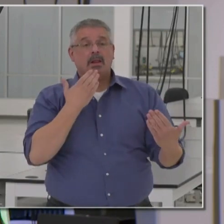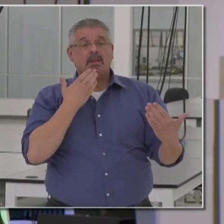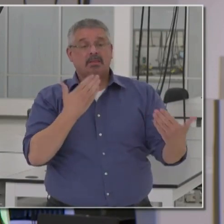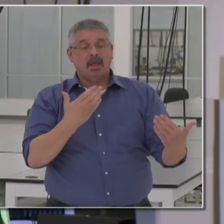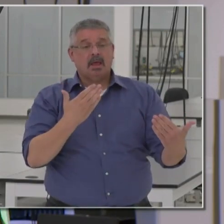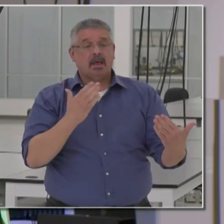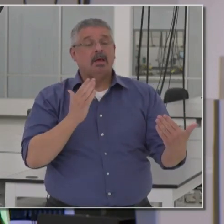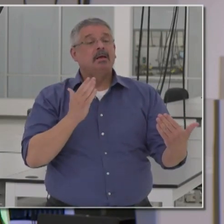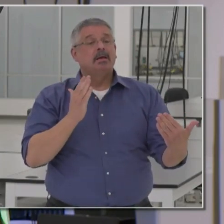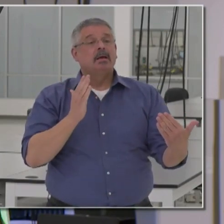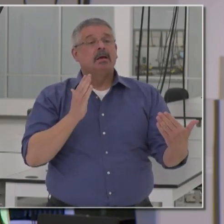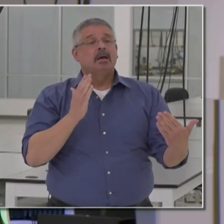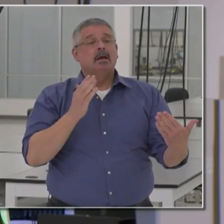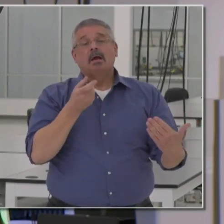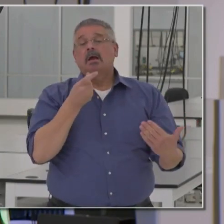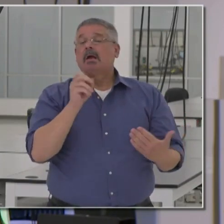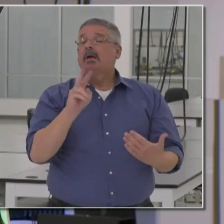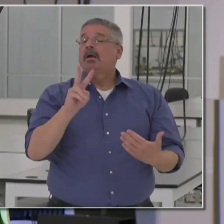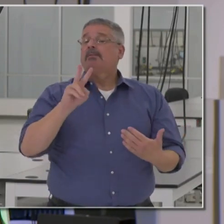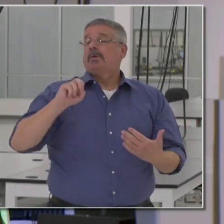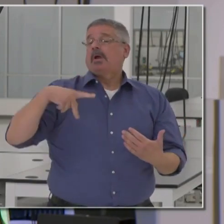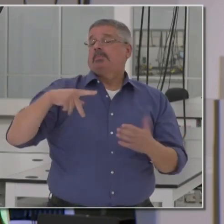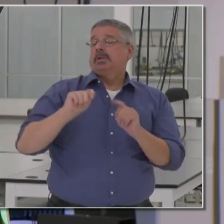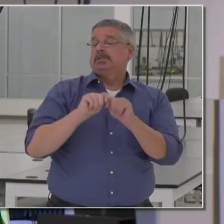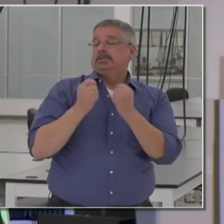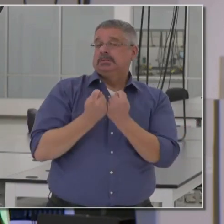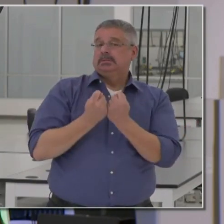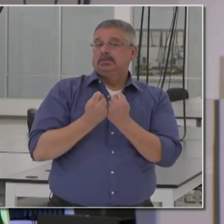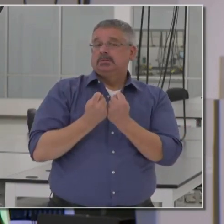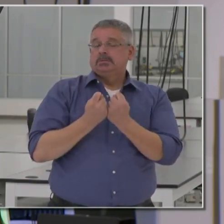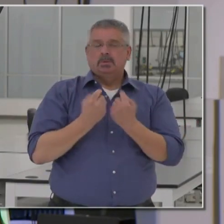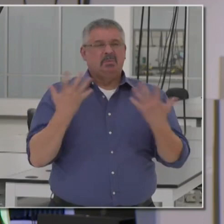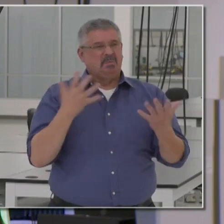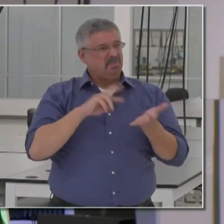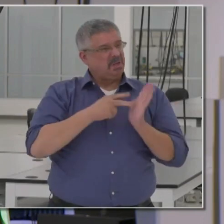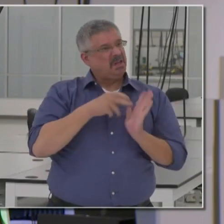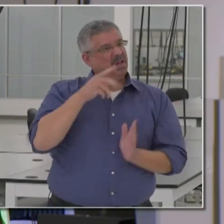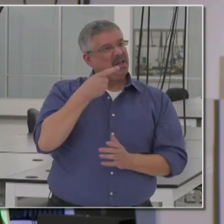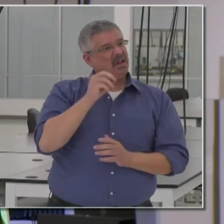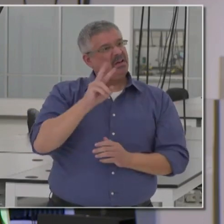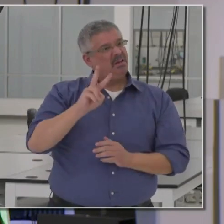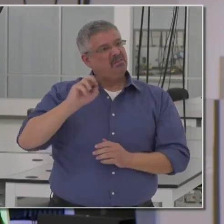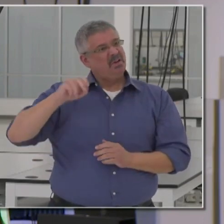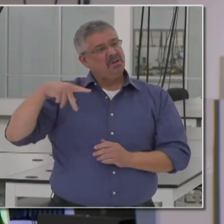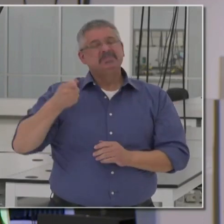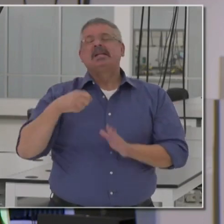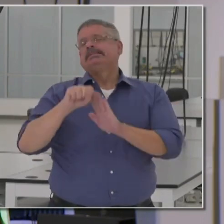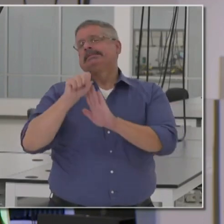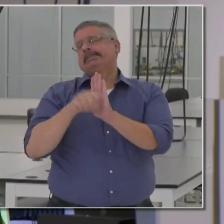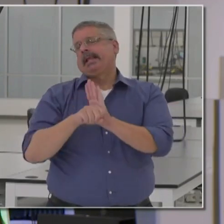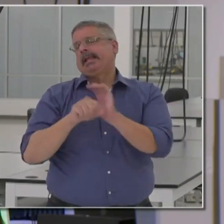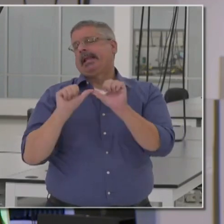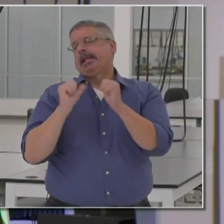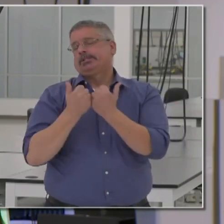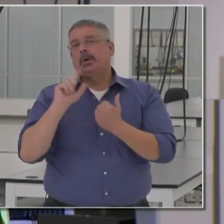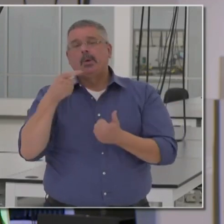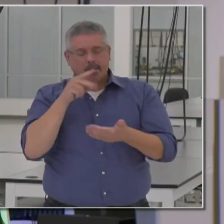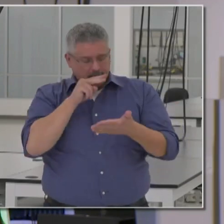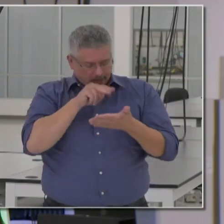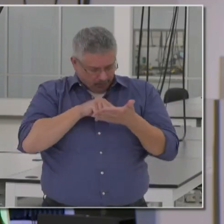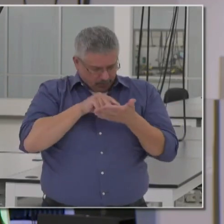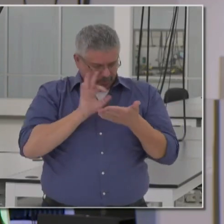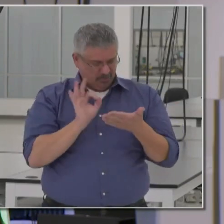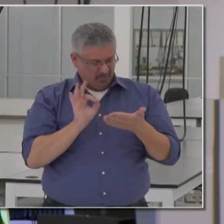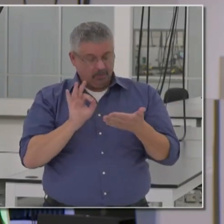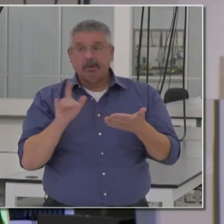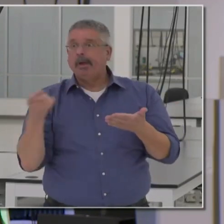our GovOps team. You're probably wondering what's GovOps. It's just one of those state agencies that you only read about when